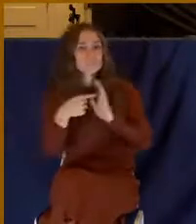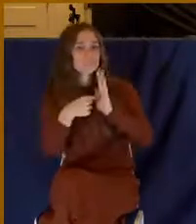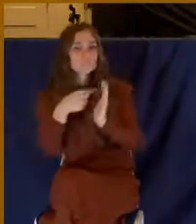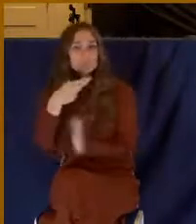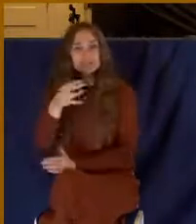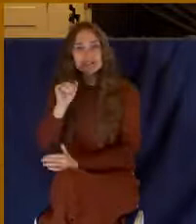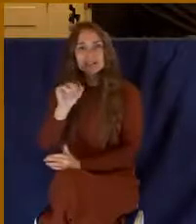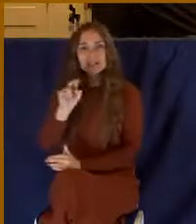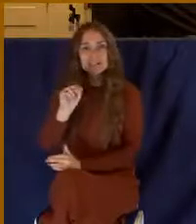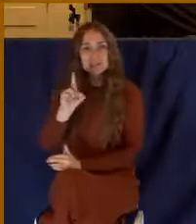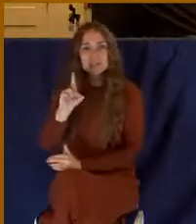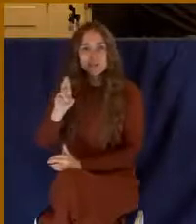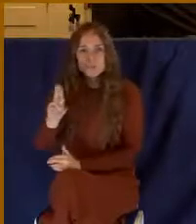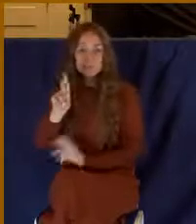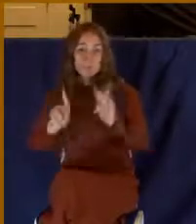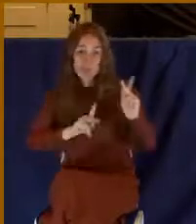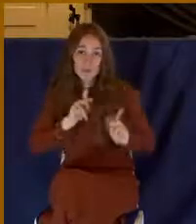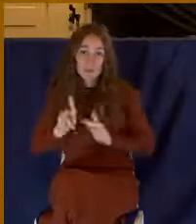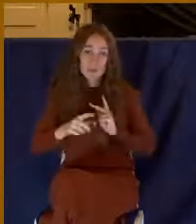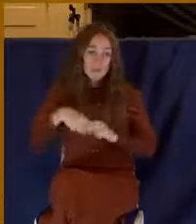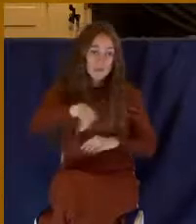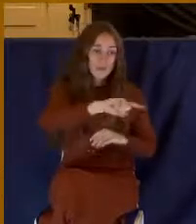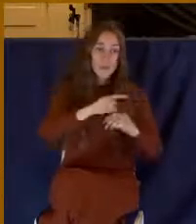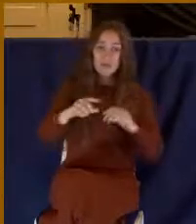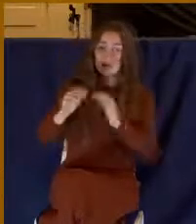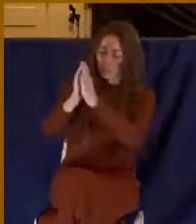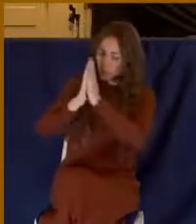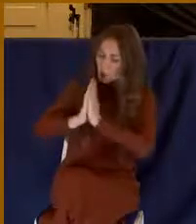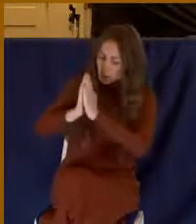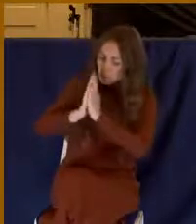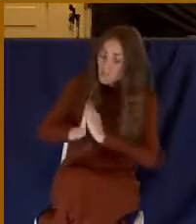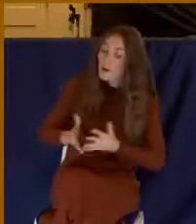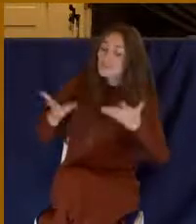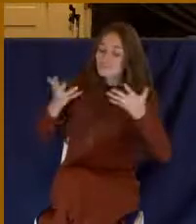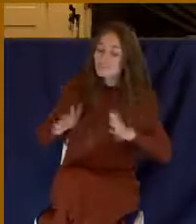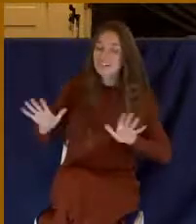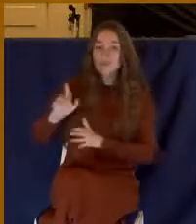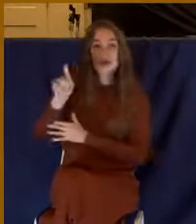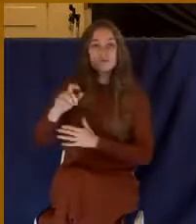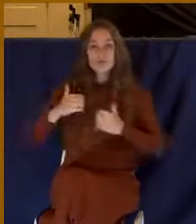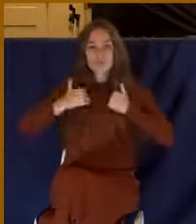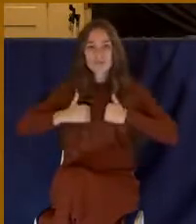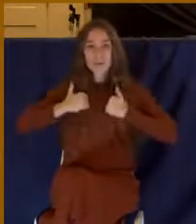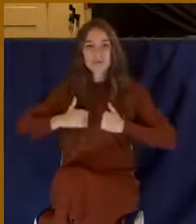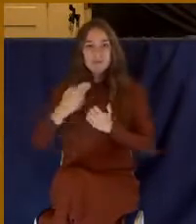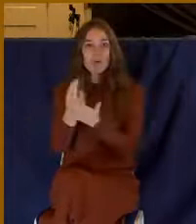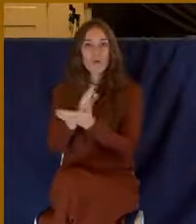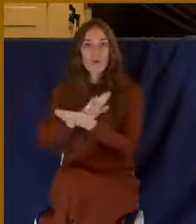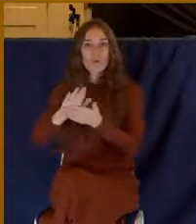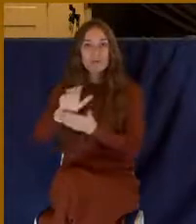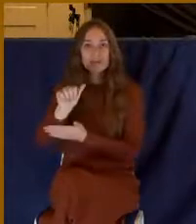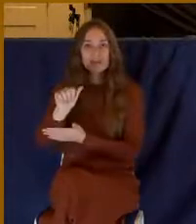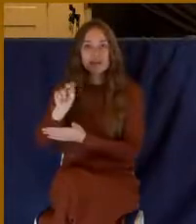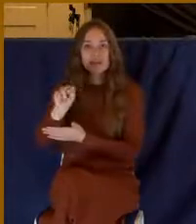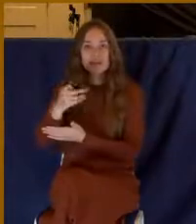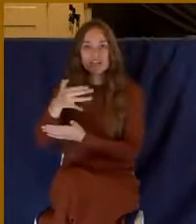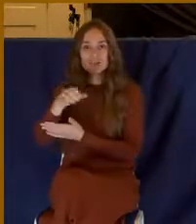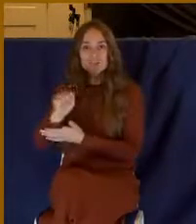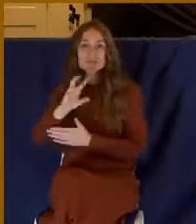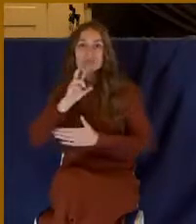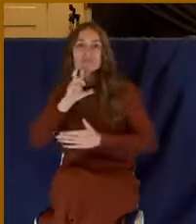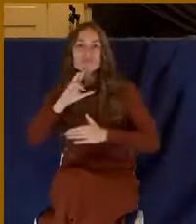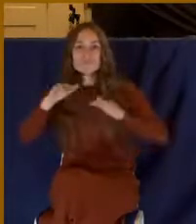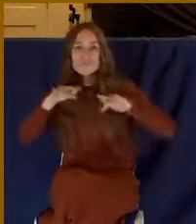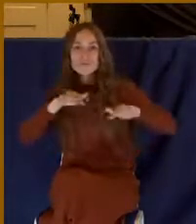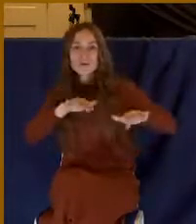And then they wash, they have bathings in the holy Ganges River, thinking that by doing that, in some way, it'll make them